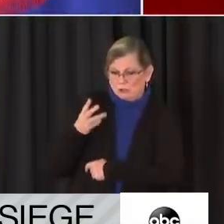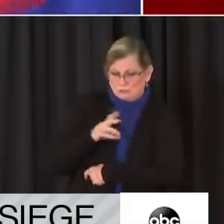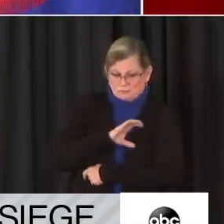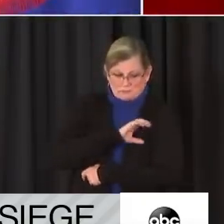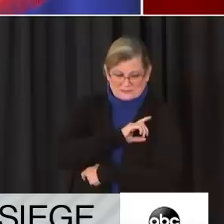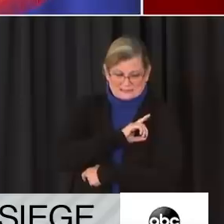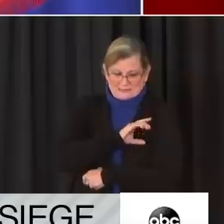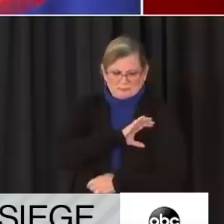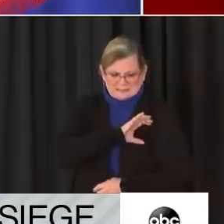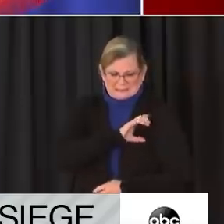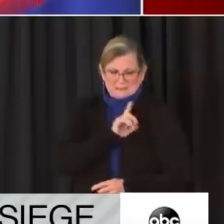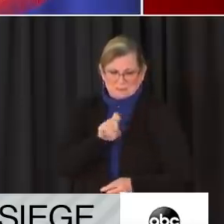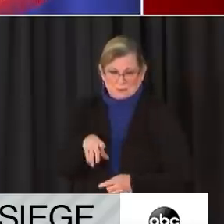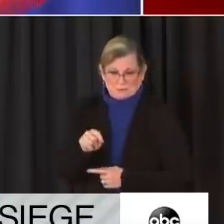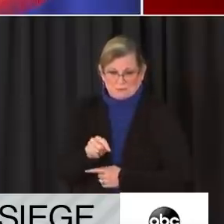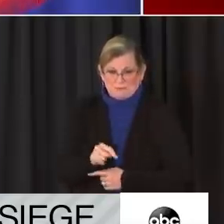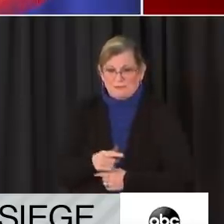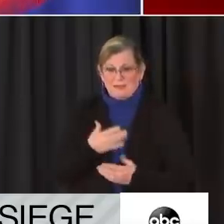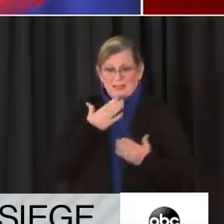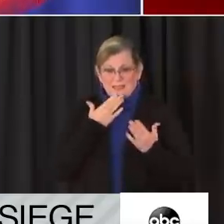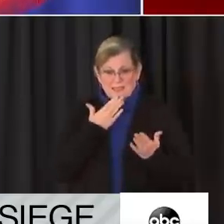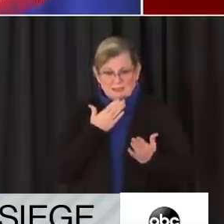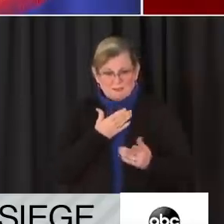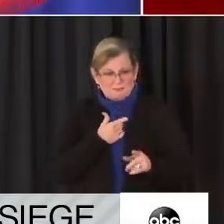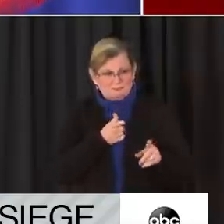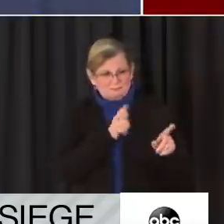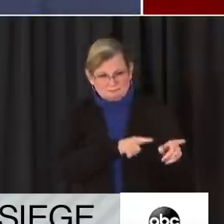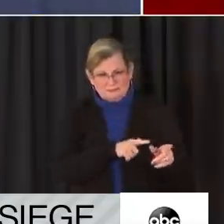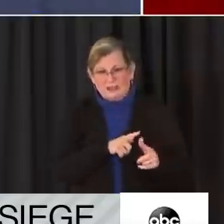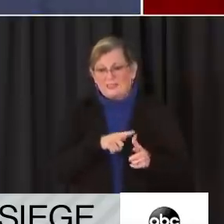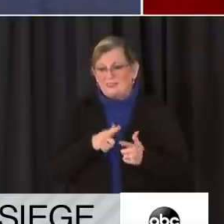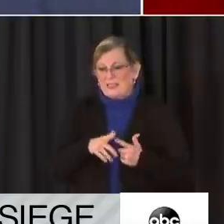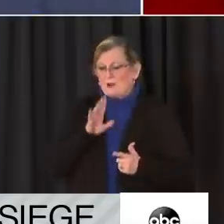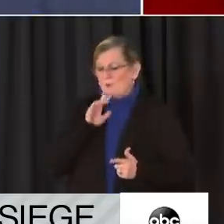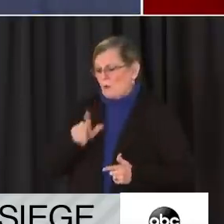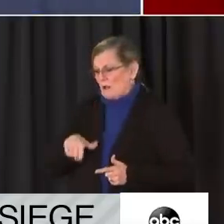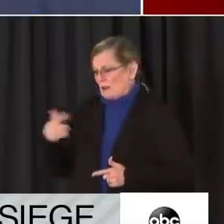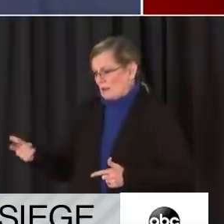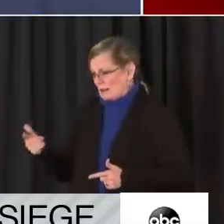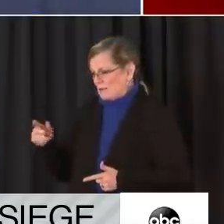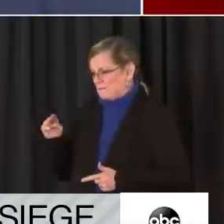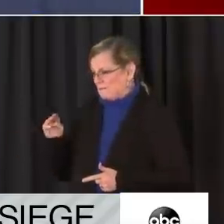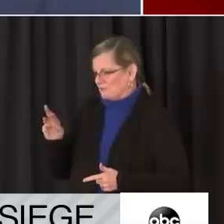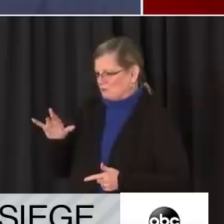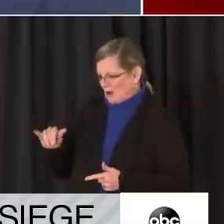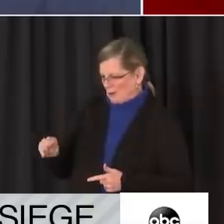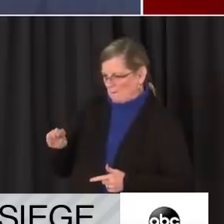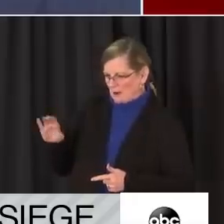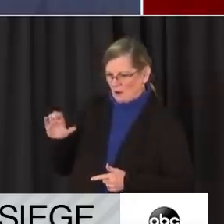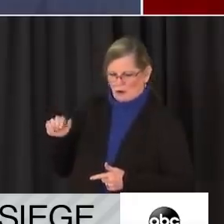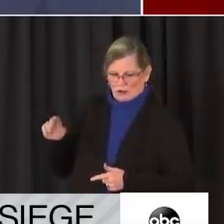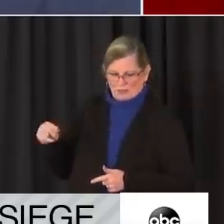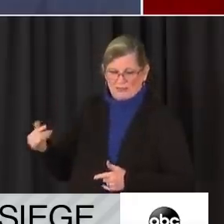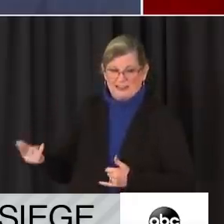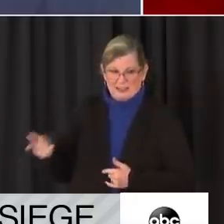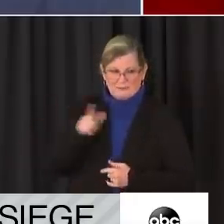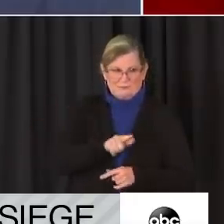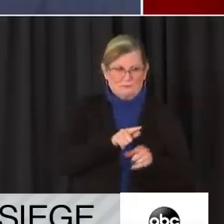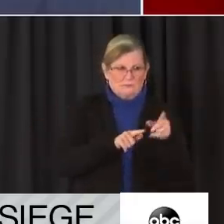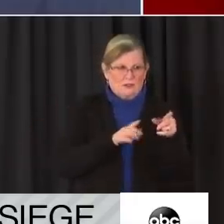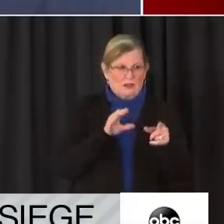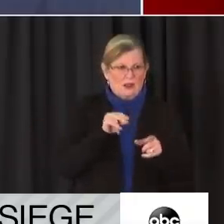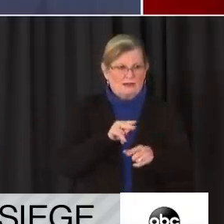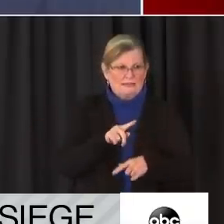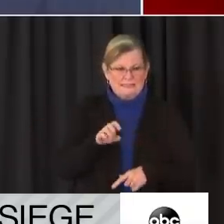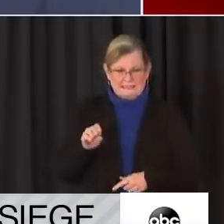from Secretary McCarthy. Thank you, Mayor Bowser. And good morning, everyone. As communities across the country are still processing